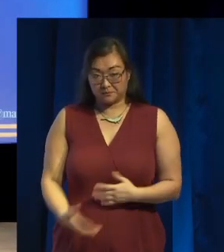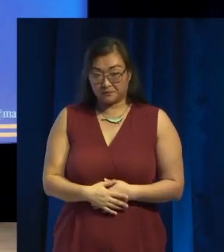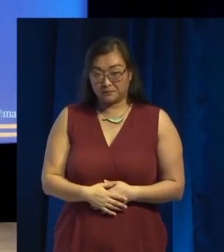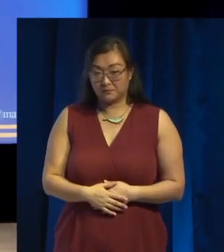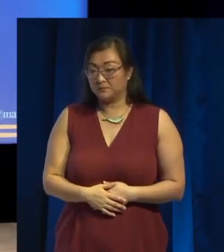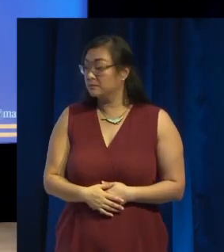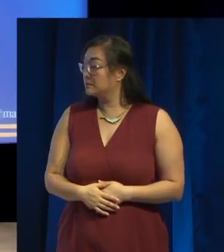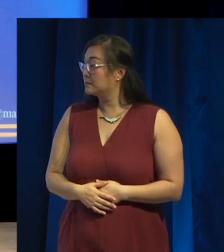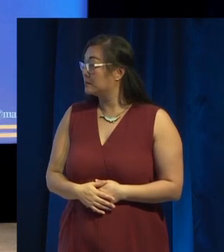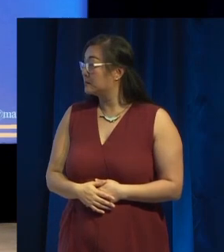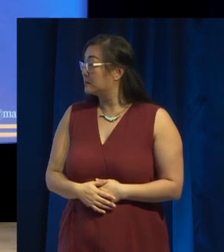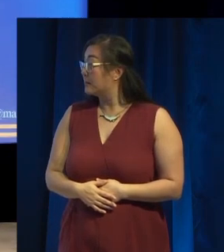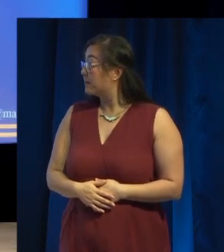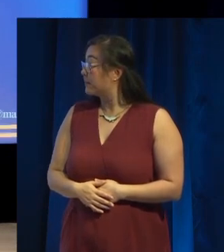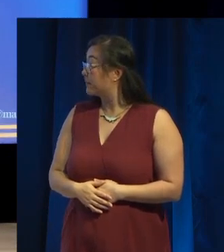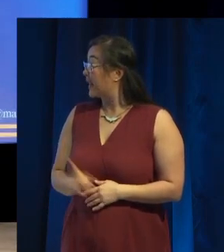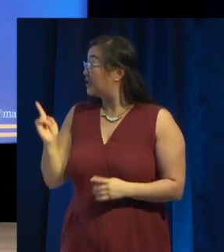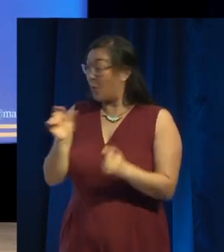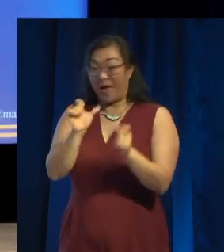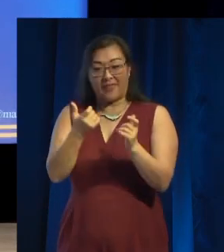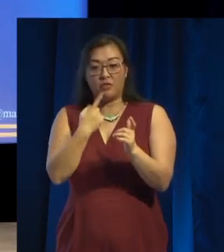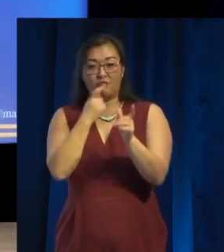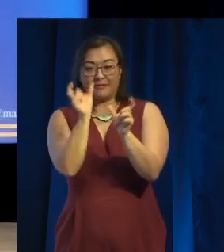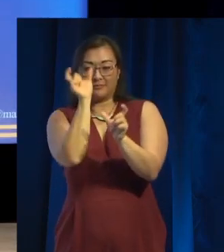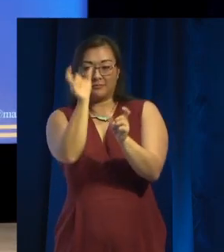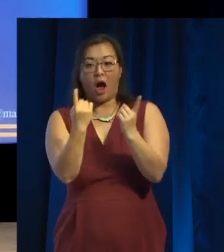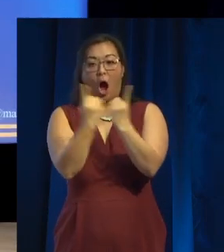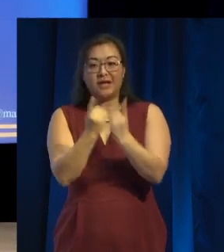So, there's also the items, that's in the slots. So,